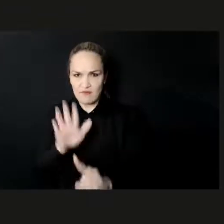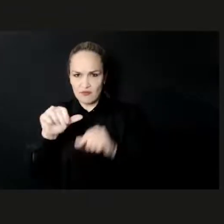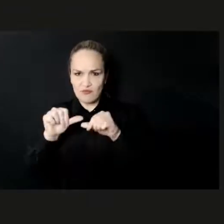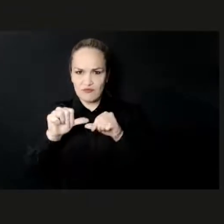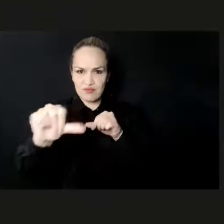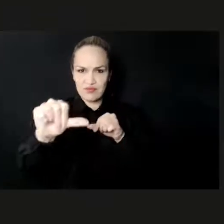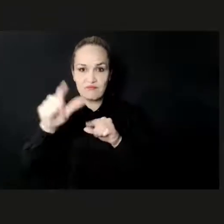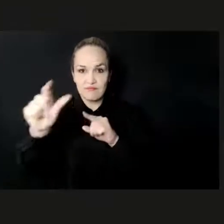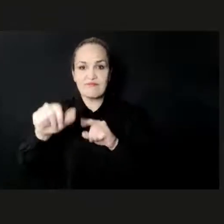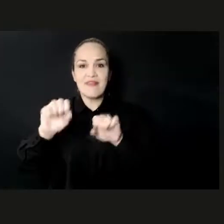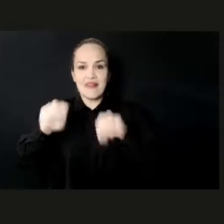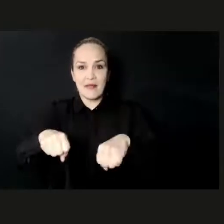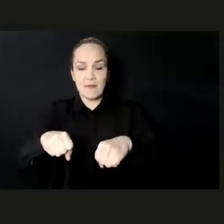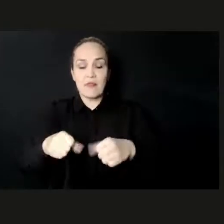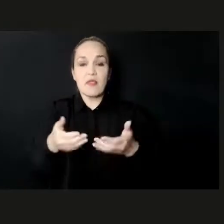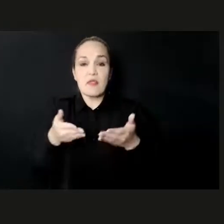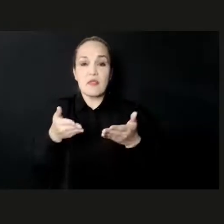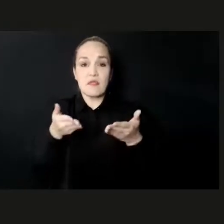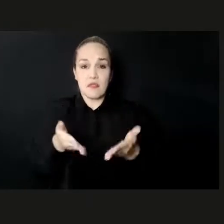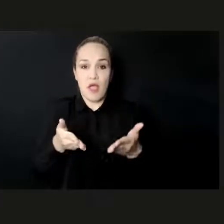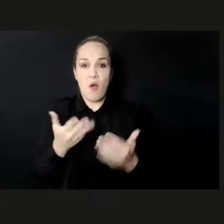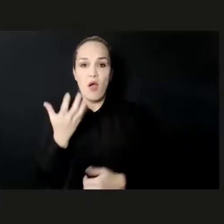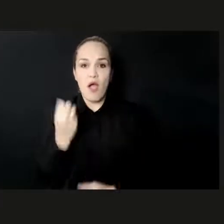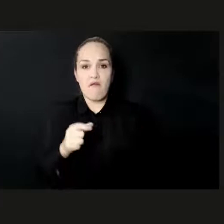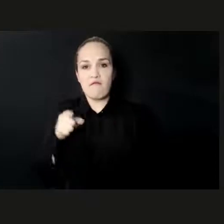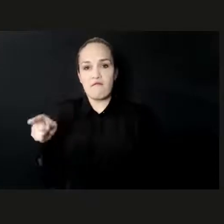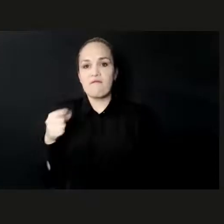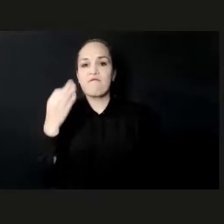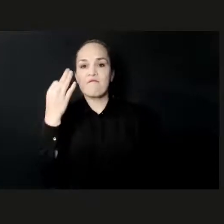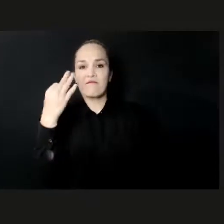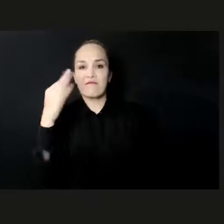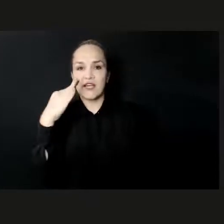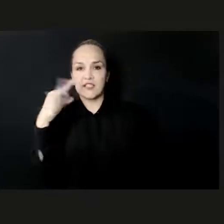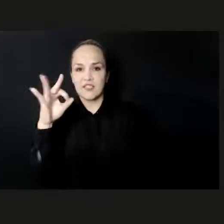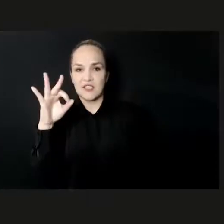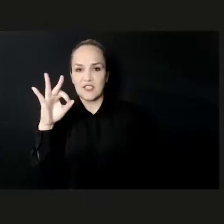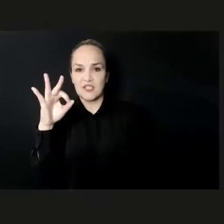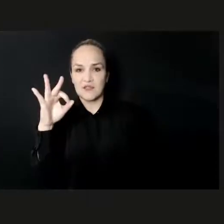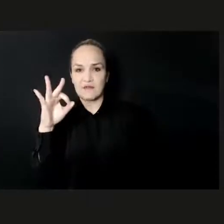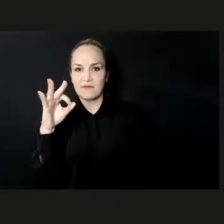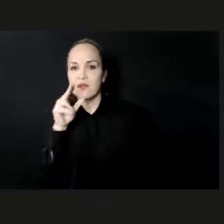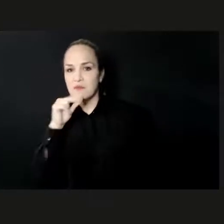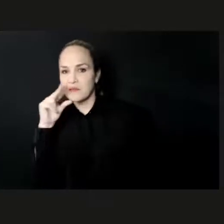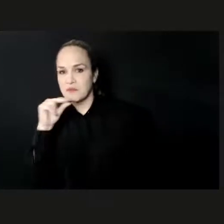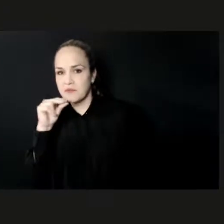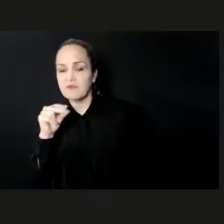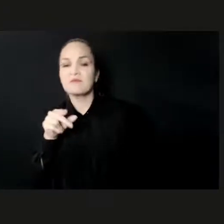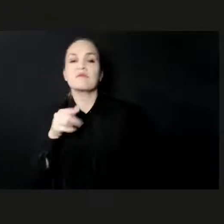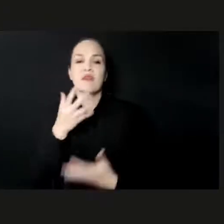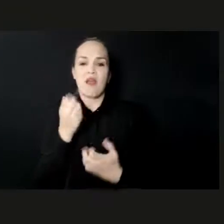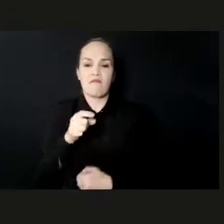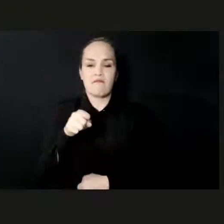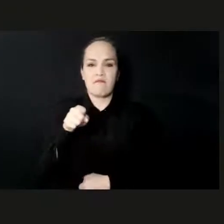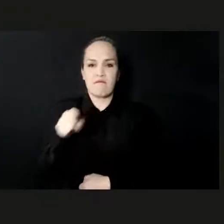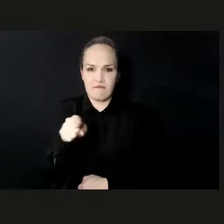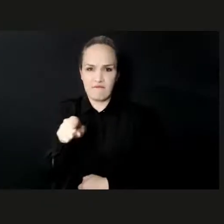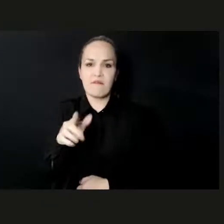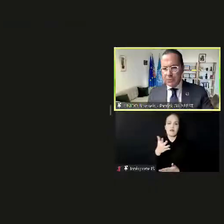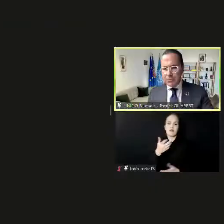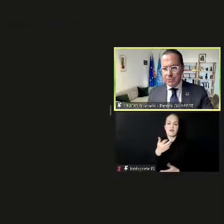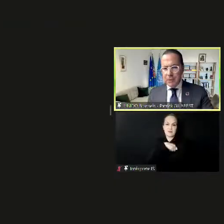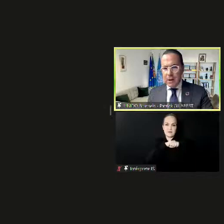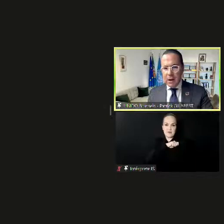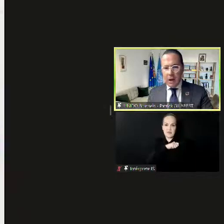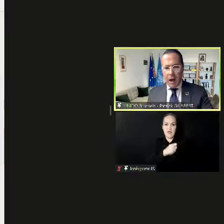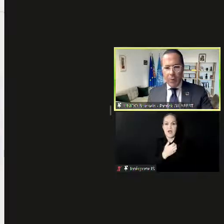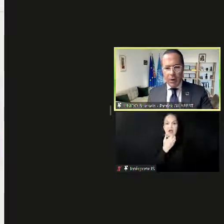welcome to ask questions and share comments in a Q&A and chat box. So I'd like to introduce